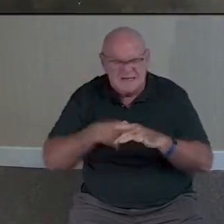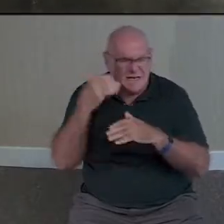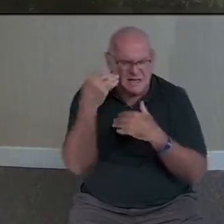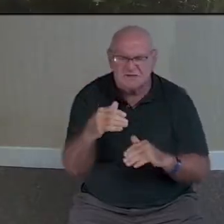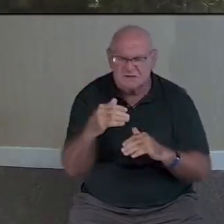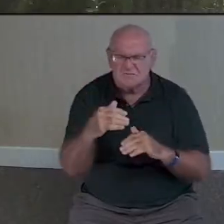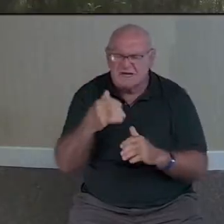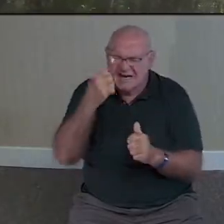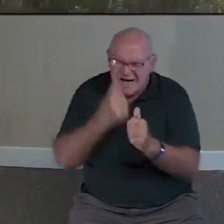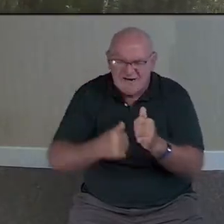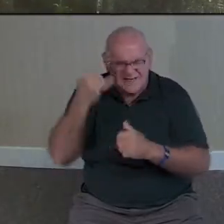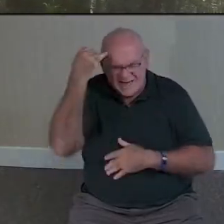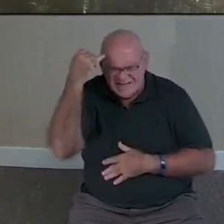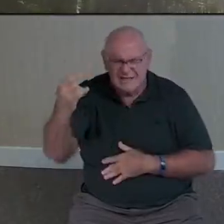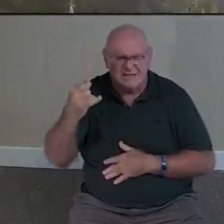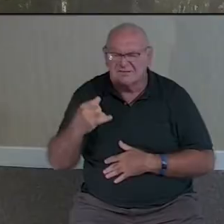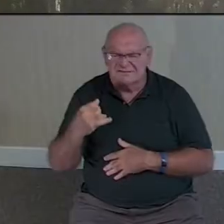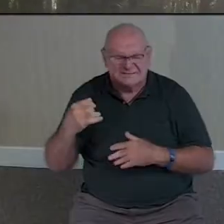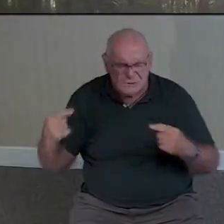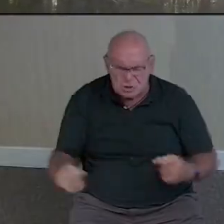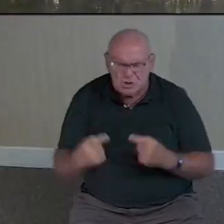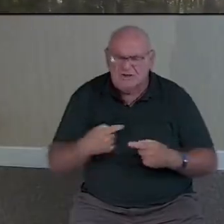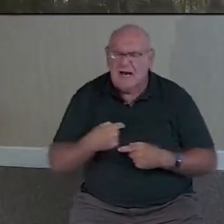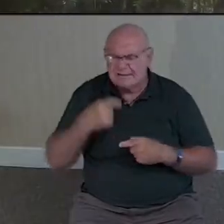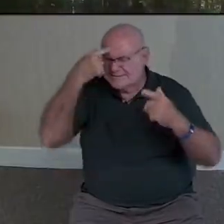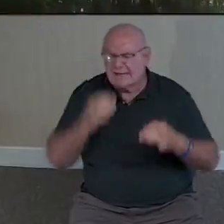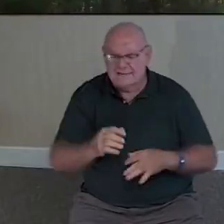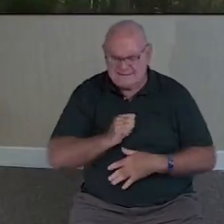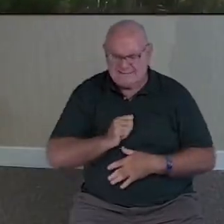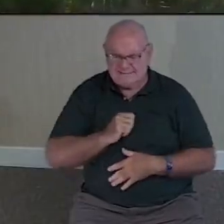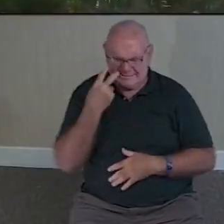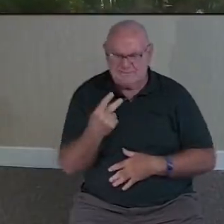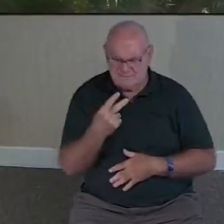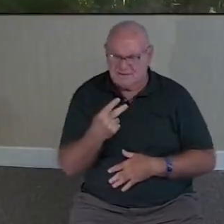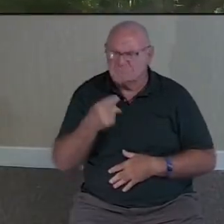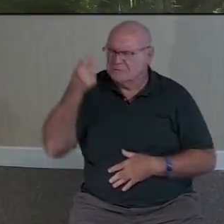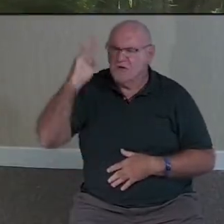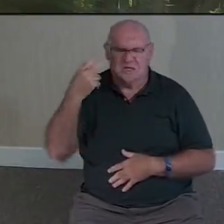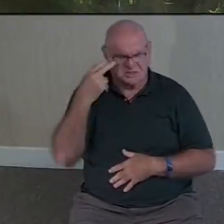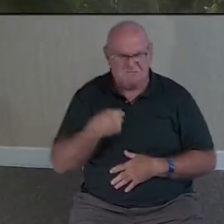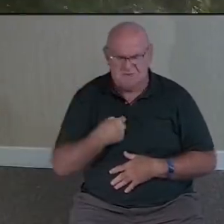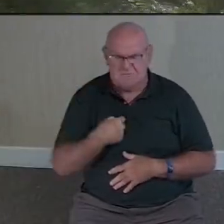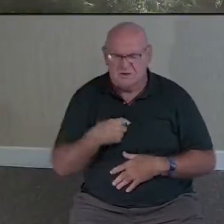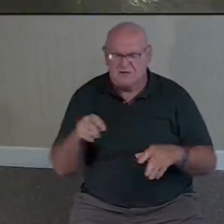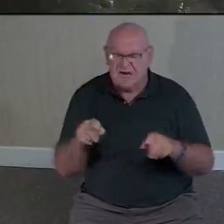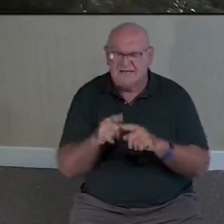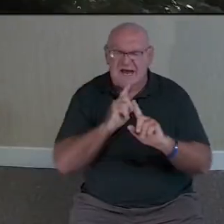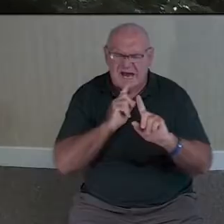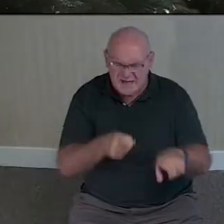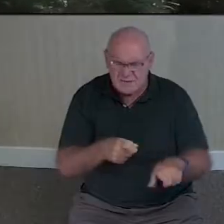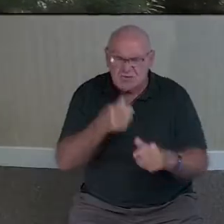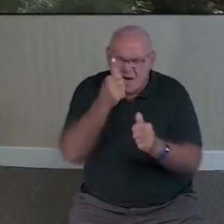every idea of woundedness. I now choose to see myself as God sees me, as an answer to